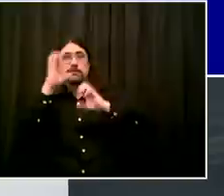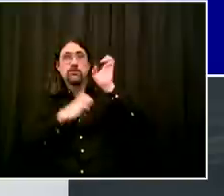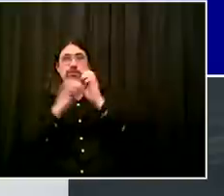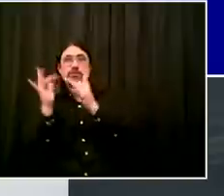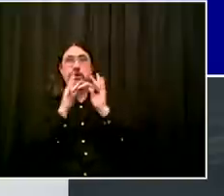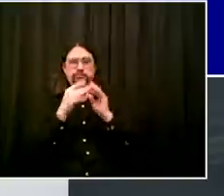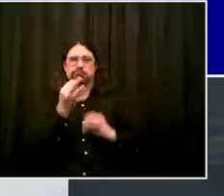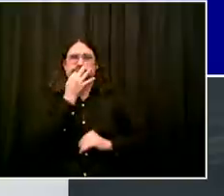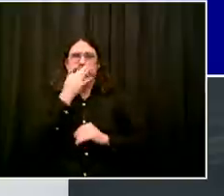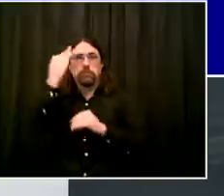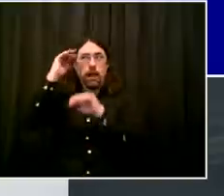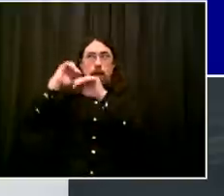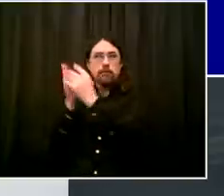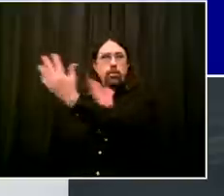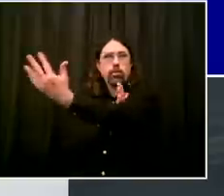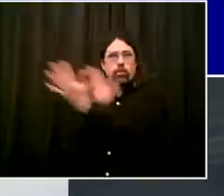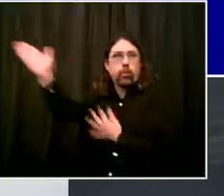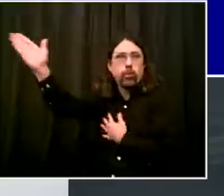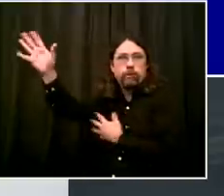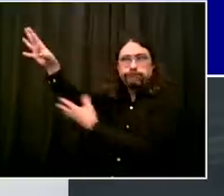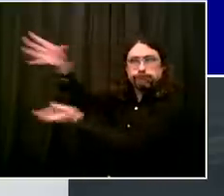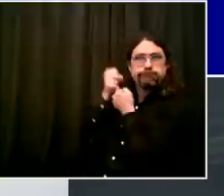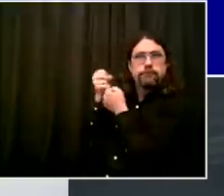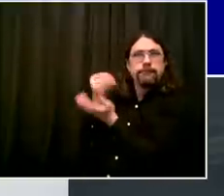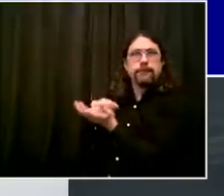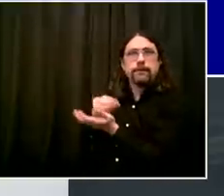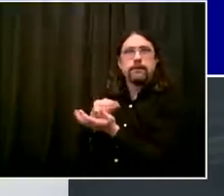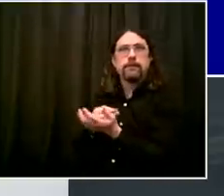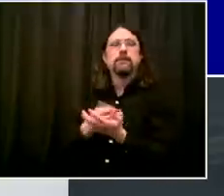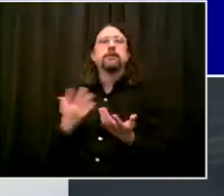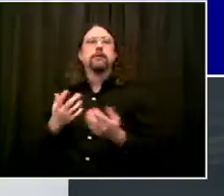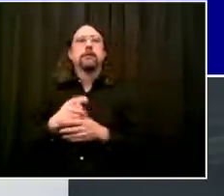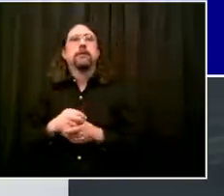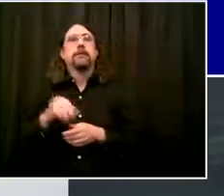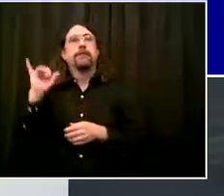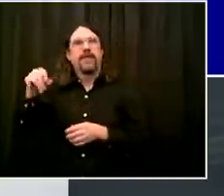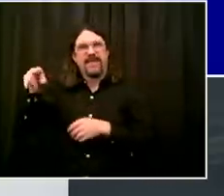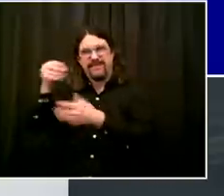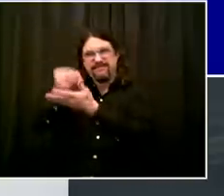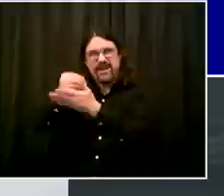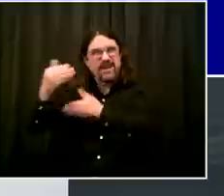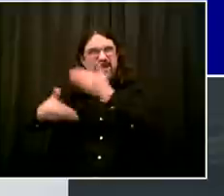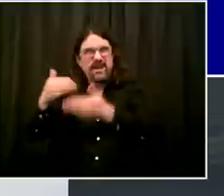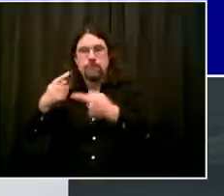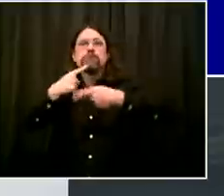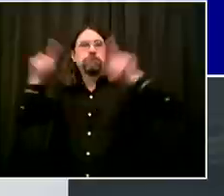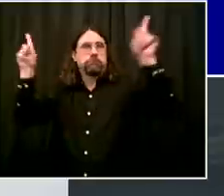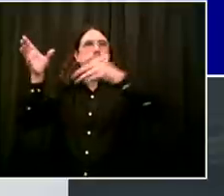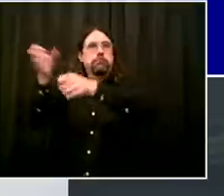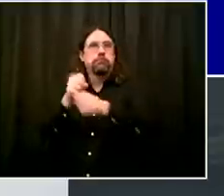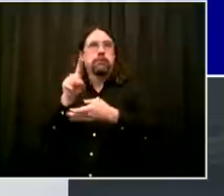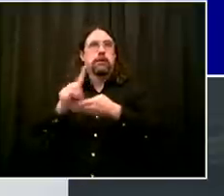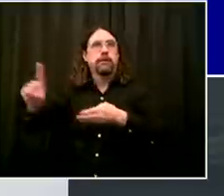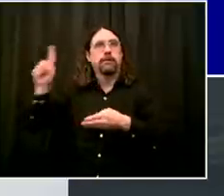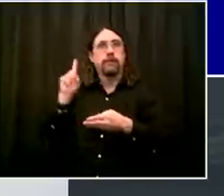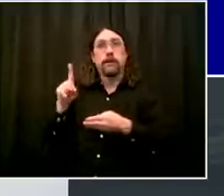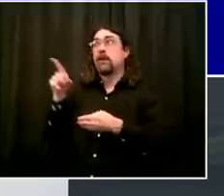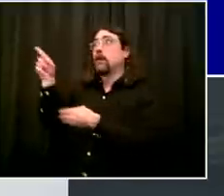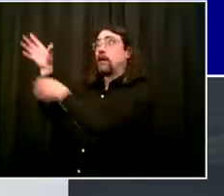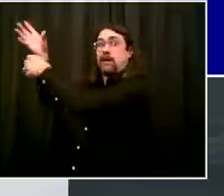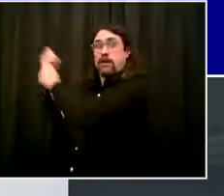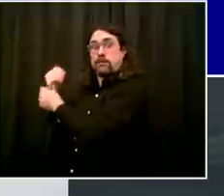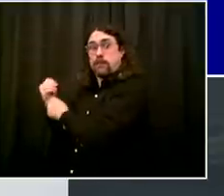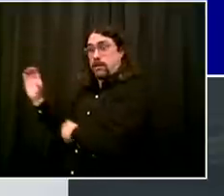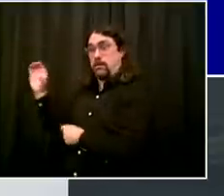actually start building stronger. We can put a lot of people to work. By the way, we're talking about a stimulus just to make us